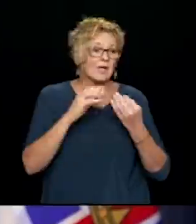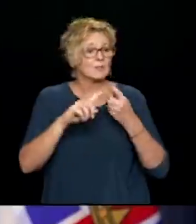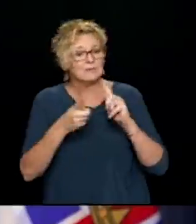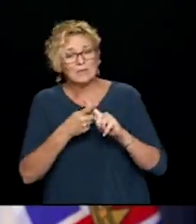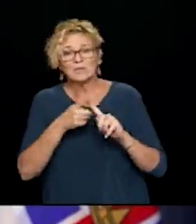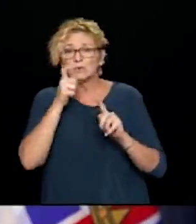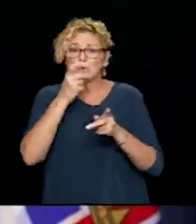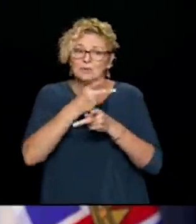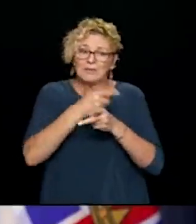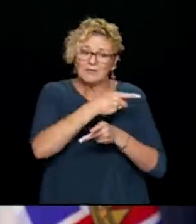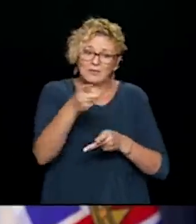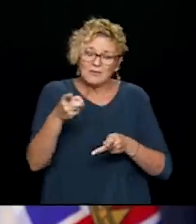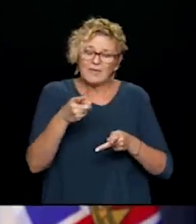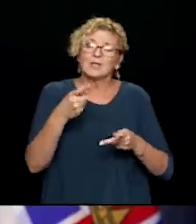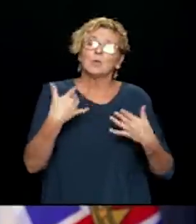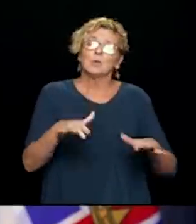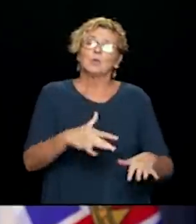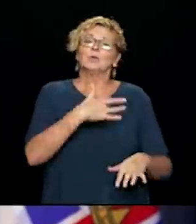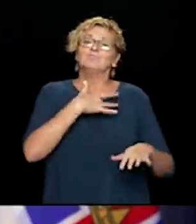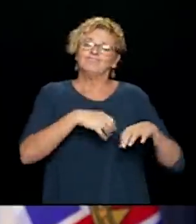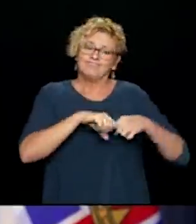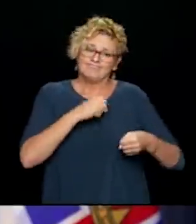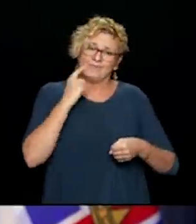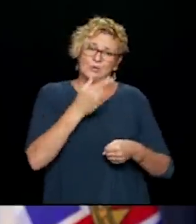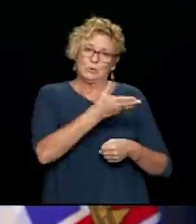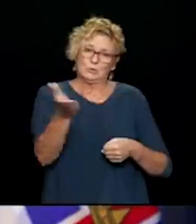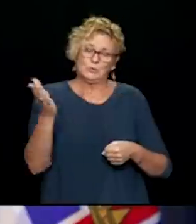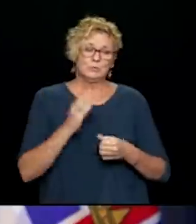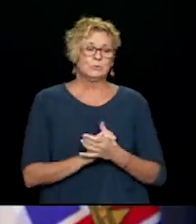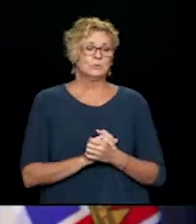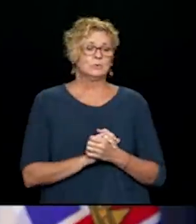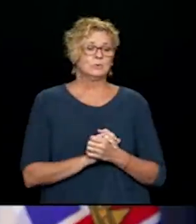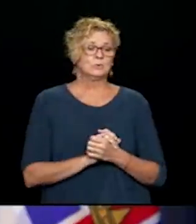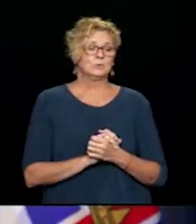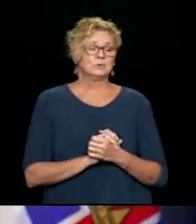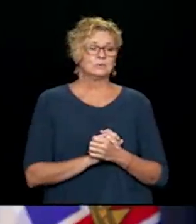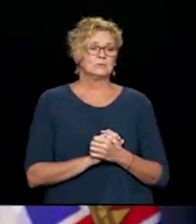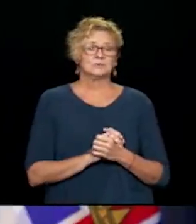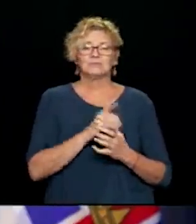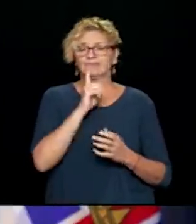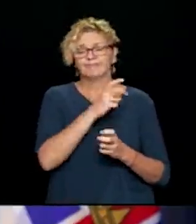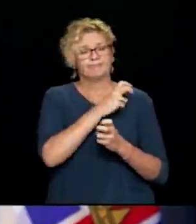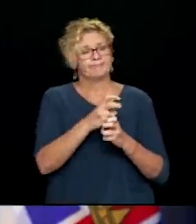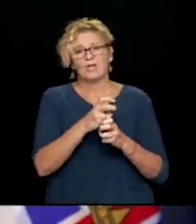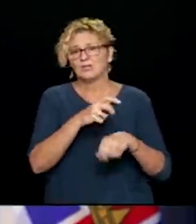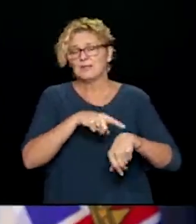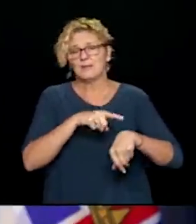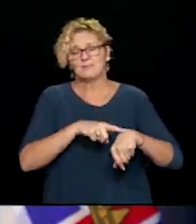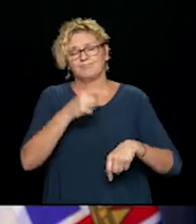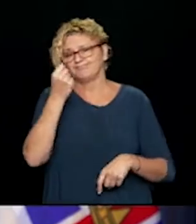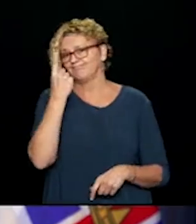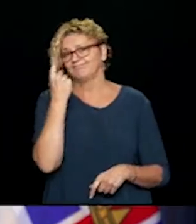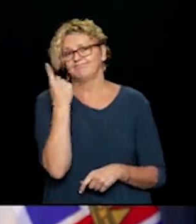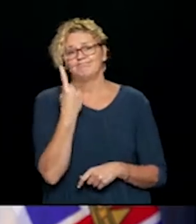-19 in British Columbia this weekend five of them in long-term care in metro Vancouver and the first person to pass away in the Northern